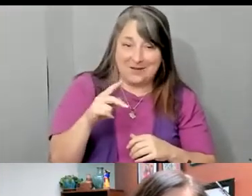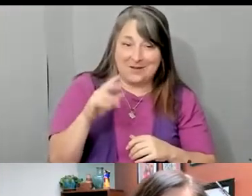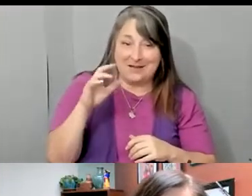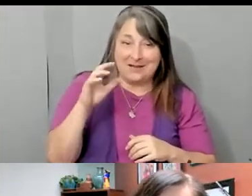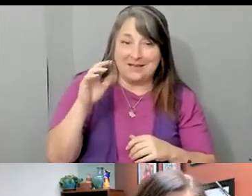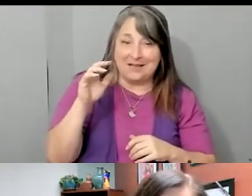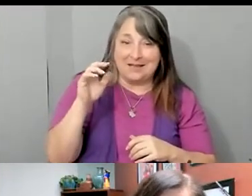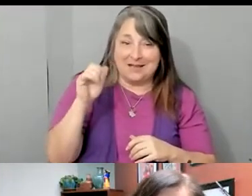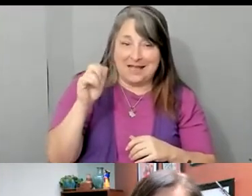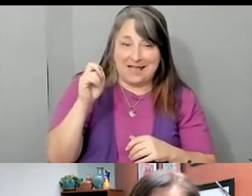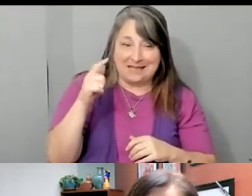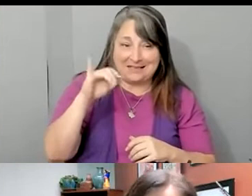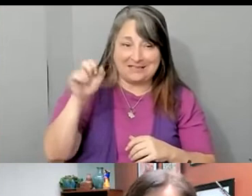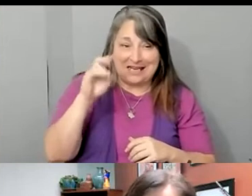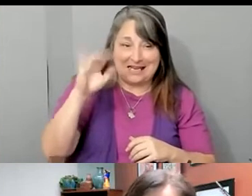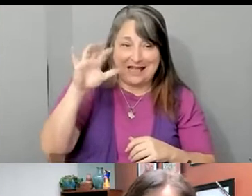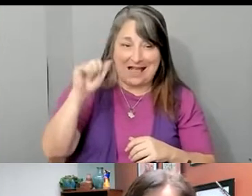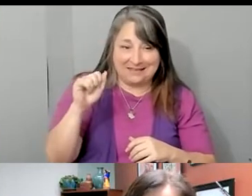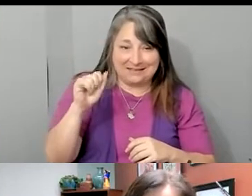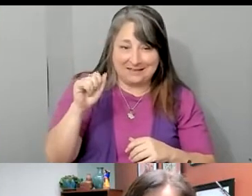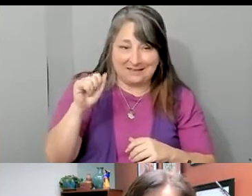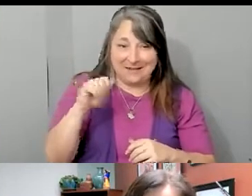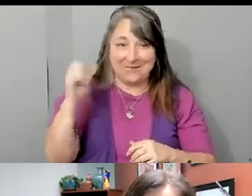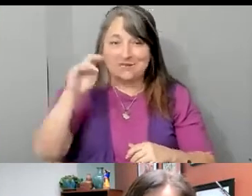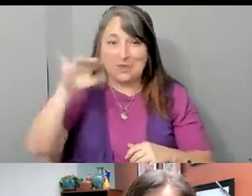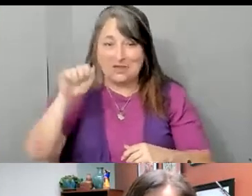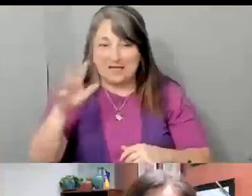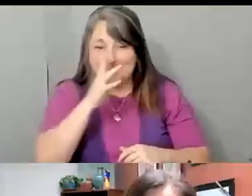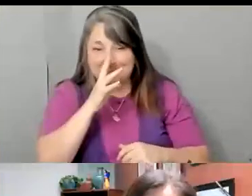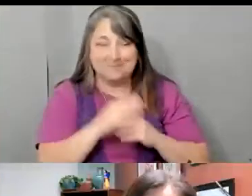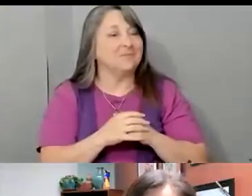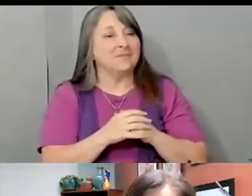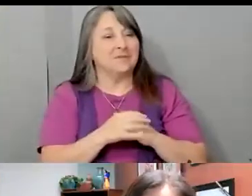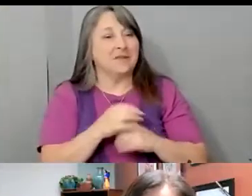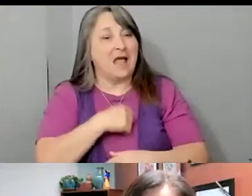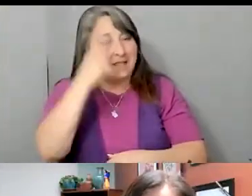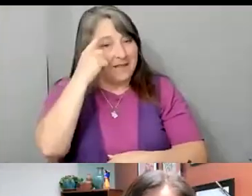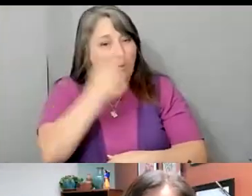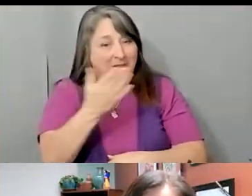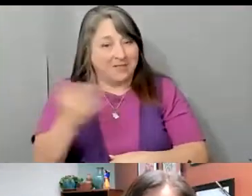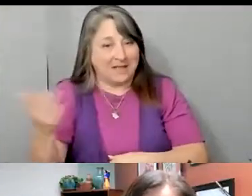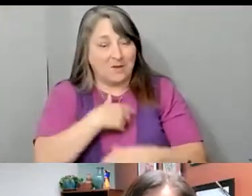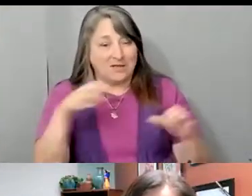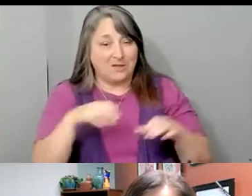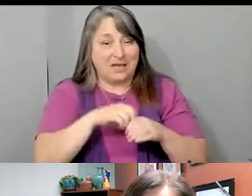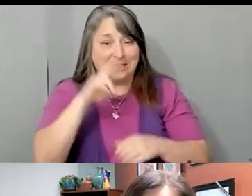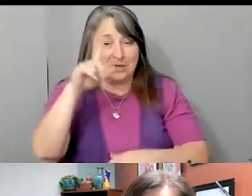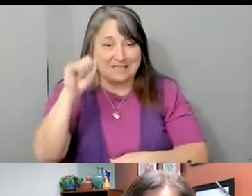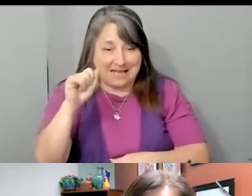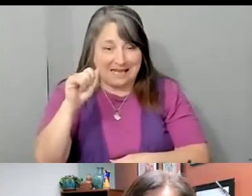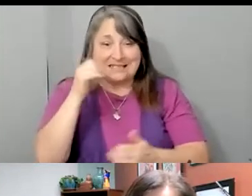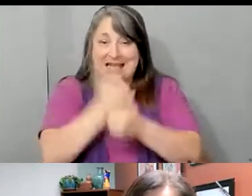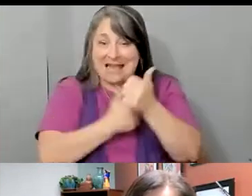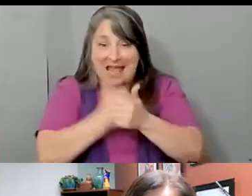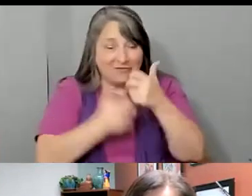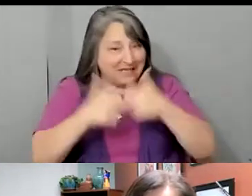in English, and then we'll get Angelica. Awesome. Well, I think that, you know, one of the things that we do at UCLA LPPI is that every issue is a